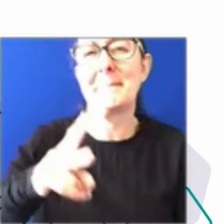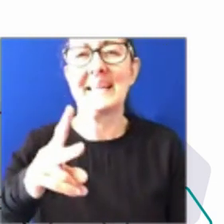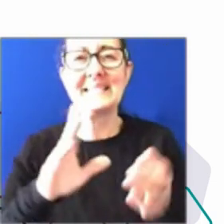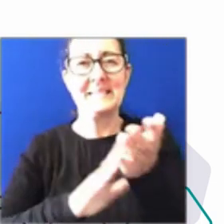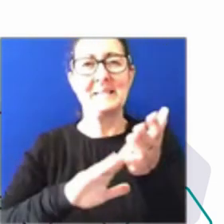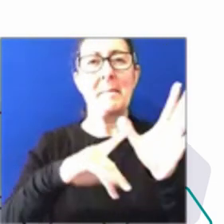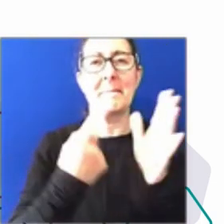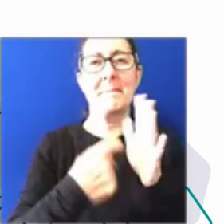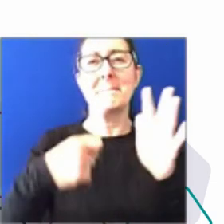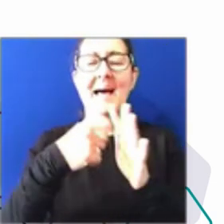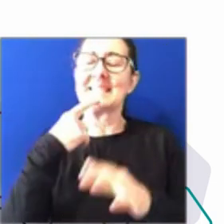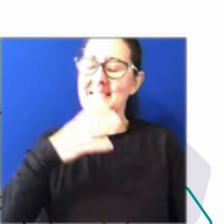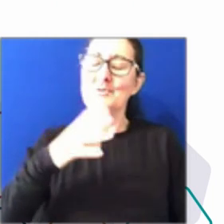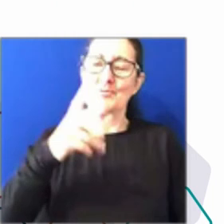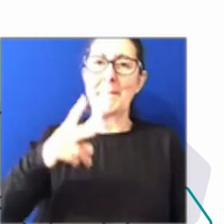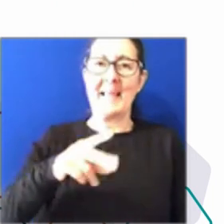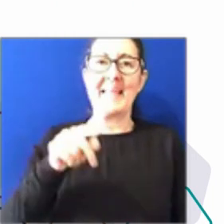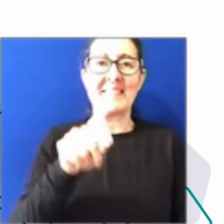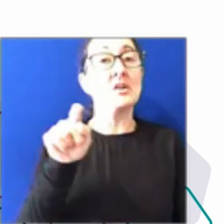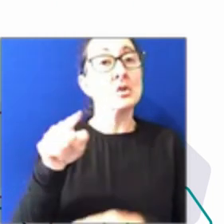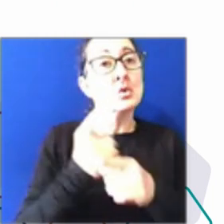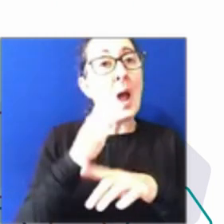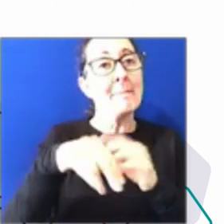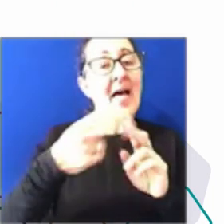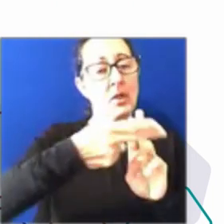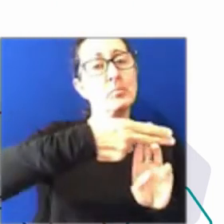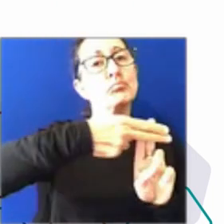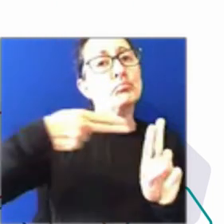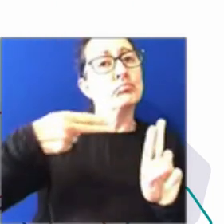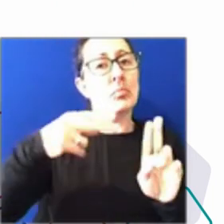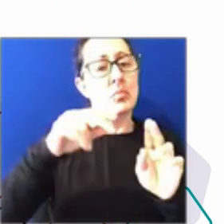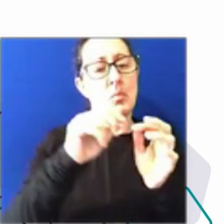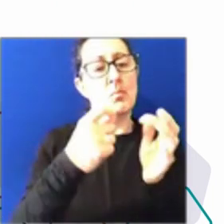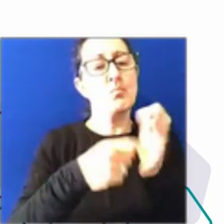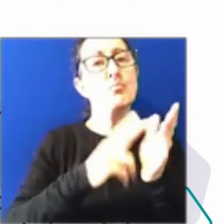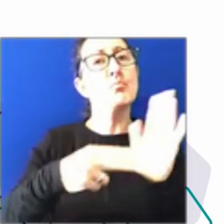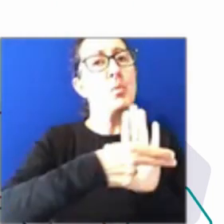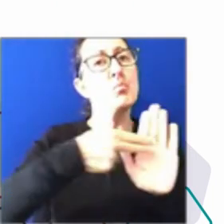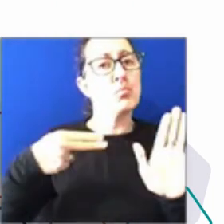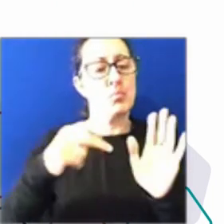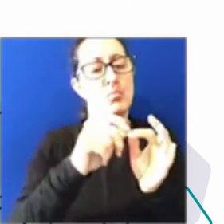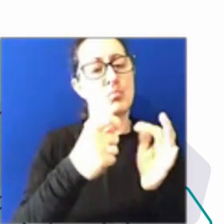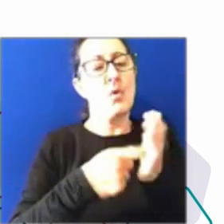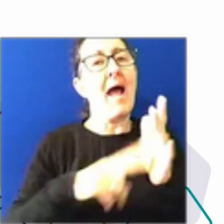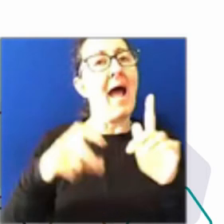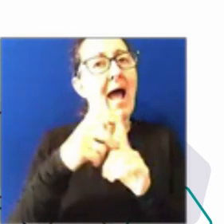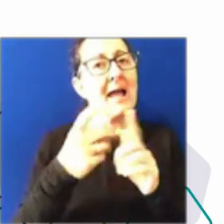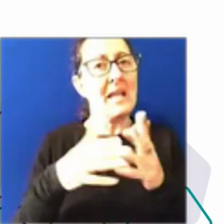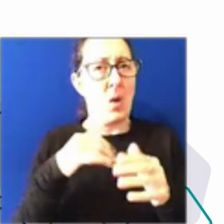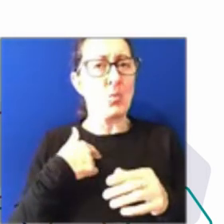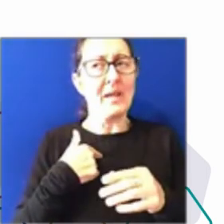So that actually talks about the brand and how we work about each other. So I'm going to direct this one to Helen.